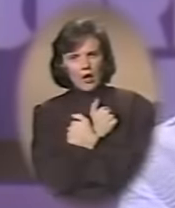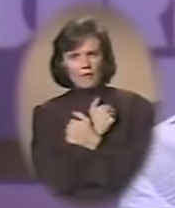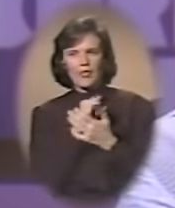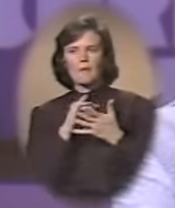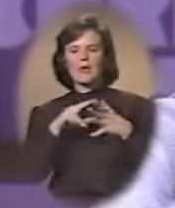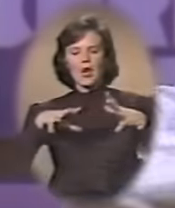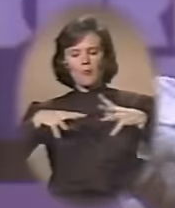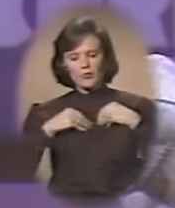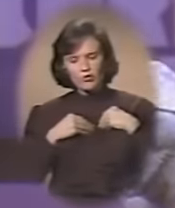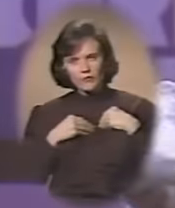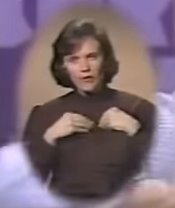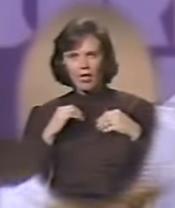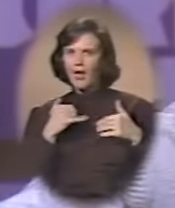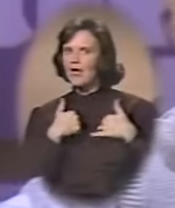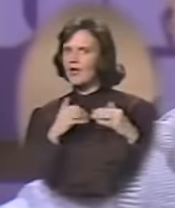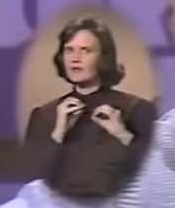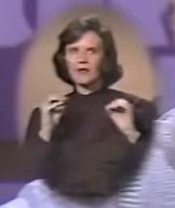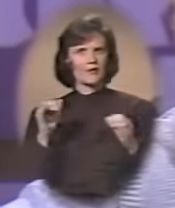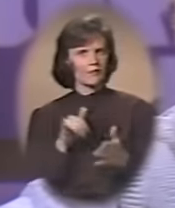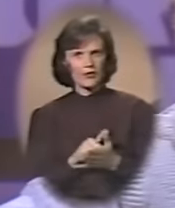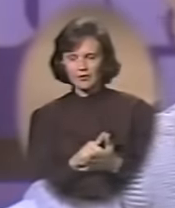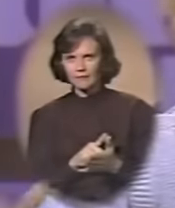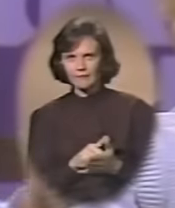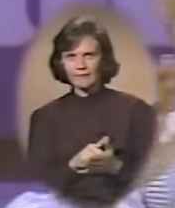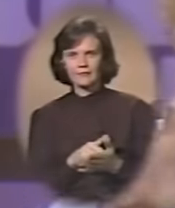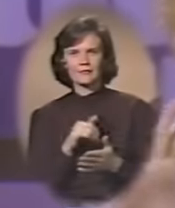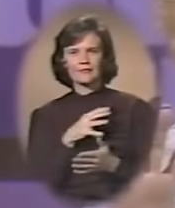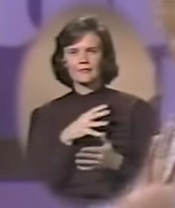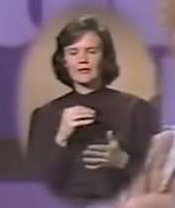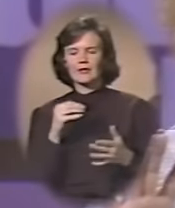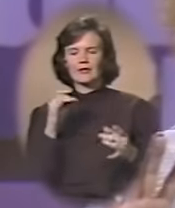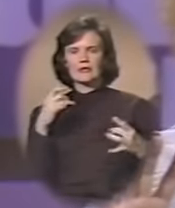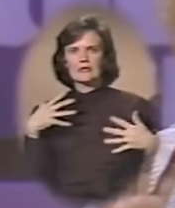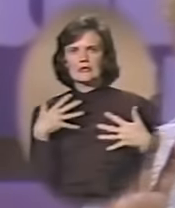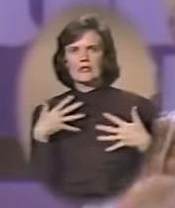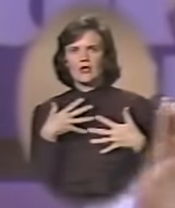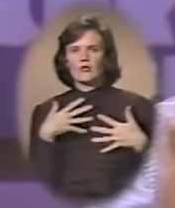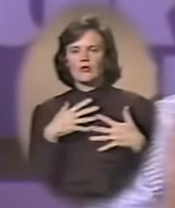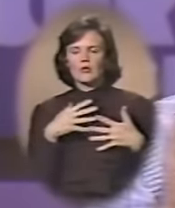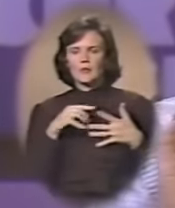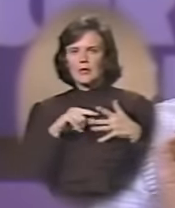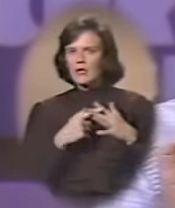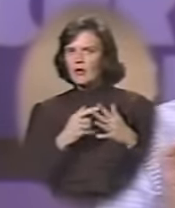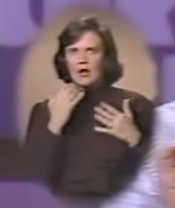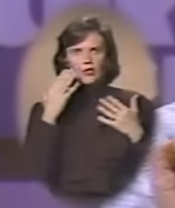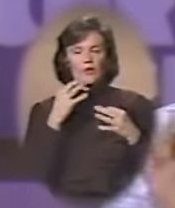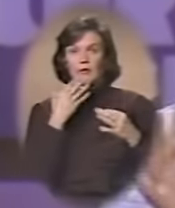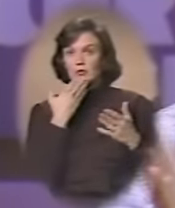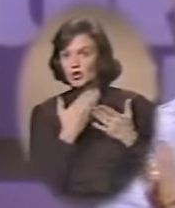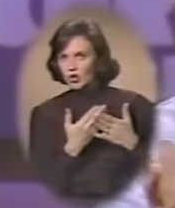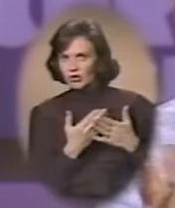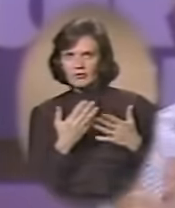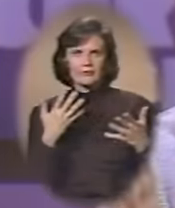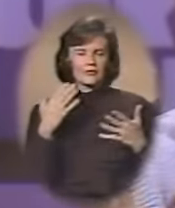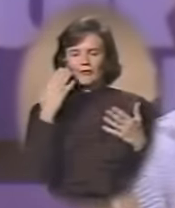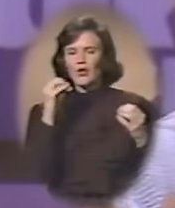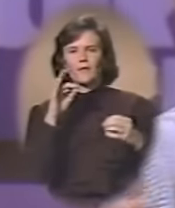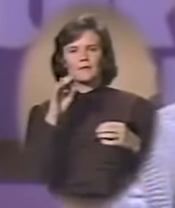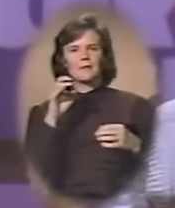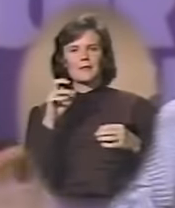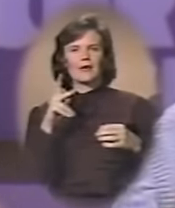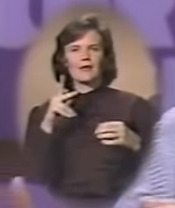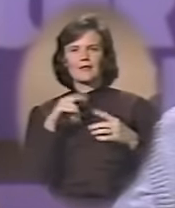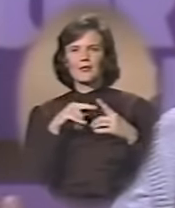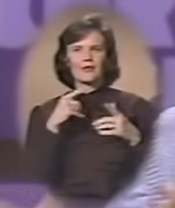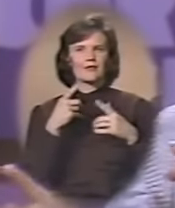approval, and I had none of it. And the terror began. I didn't know if I was good. You don't know where you're